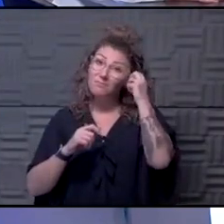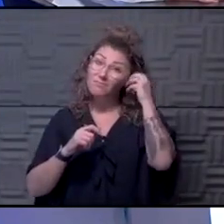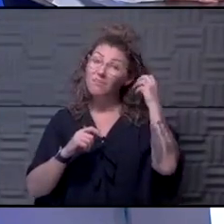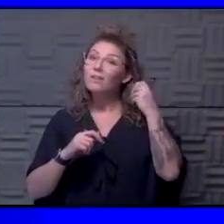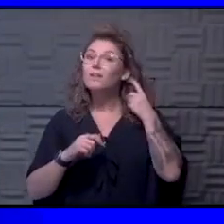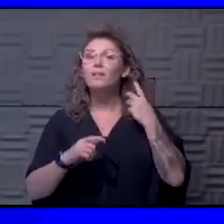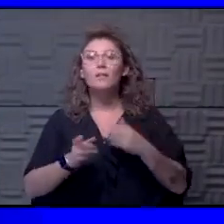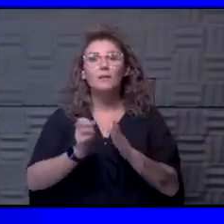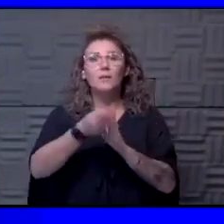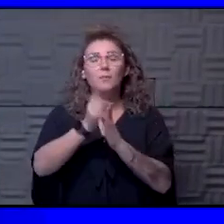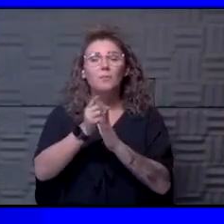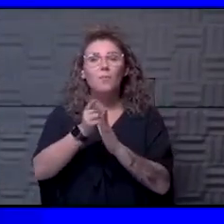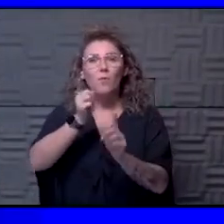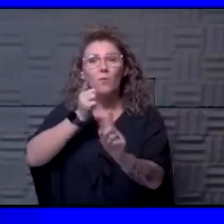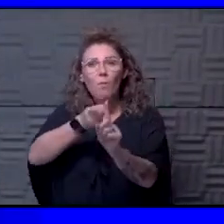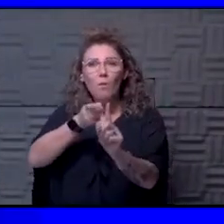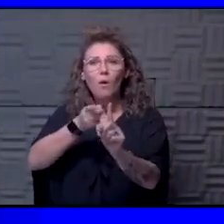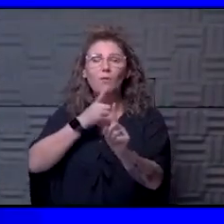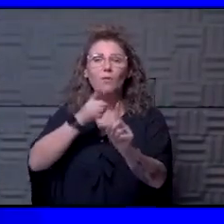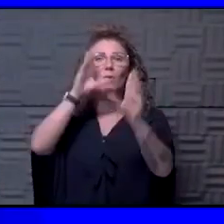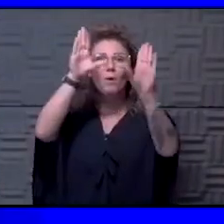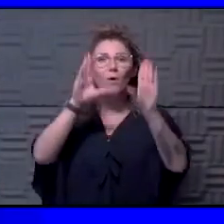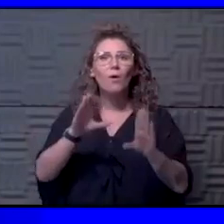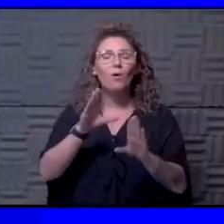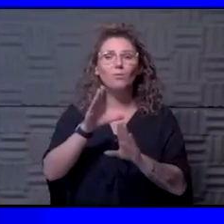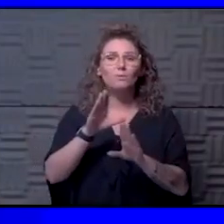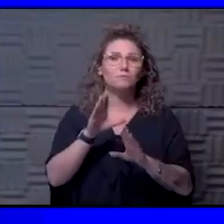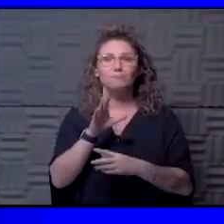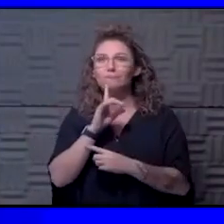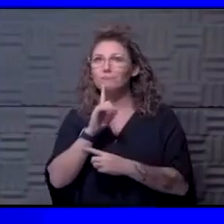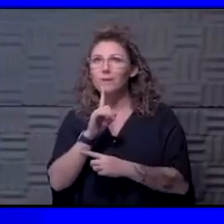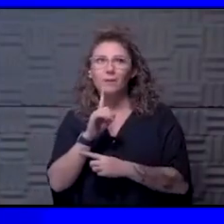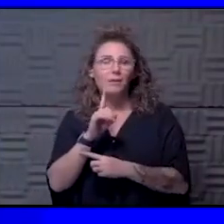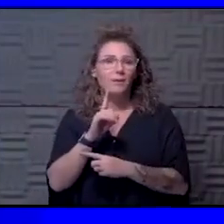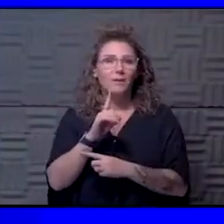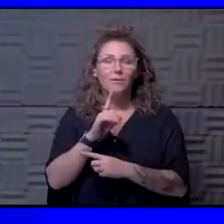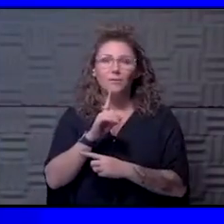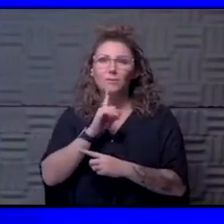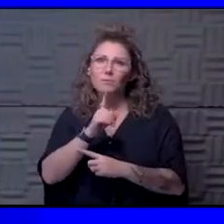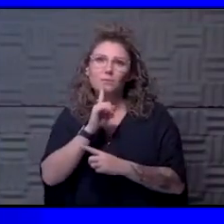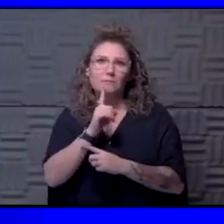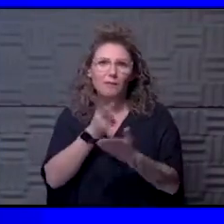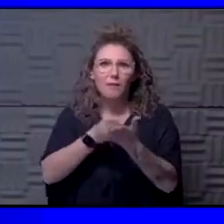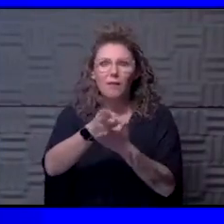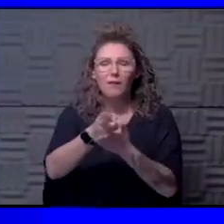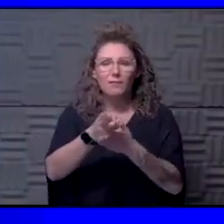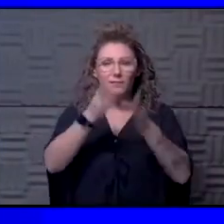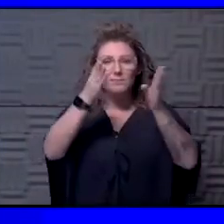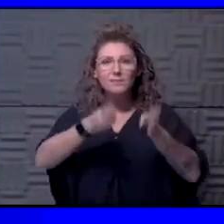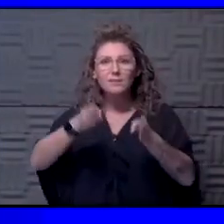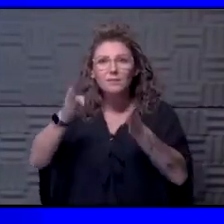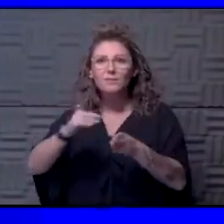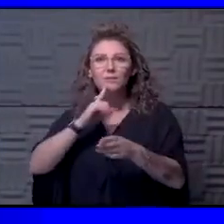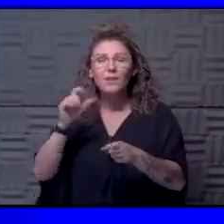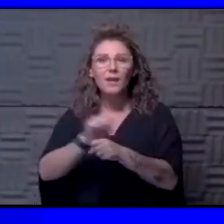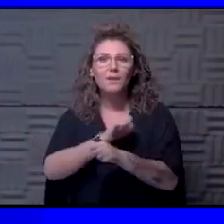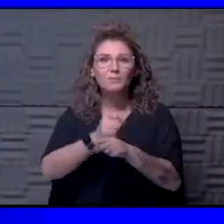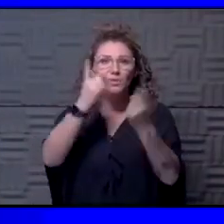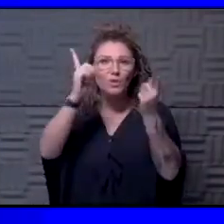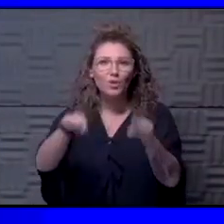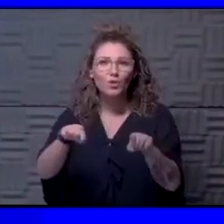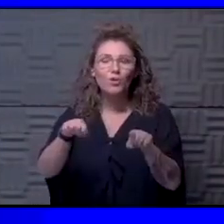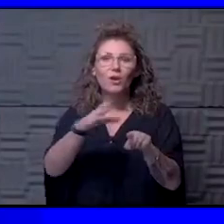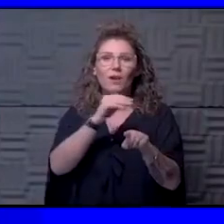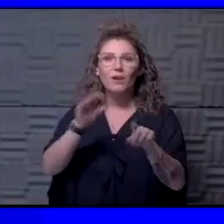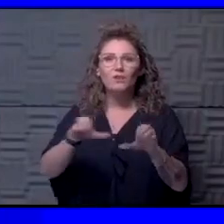point. Always great, great points. So poignant. Individually, absolutely agree with him. We need to do